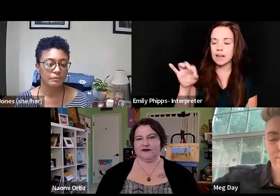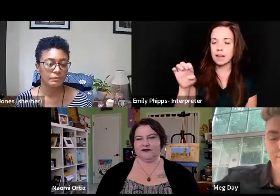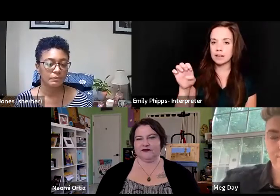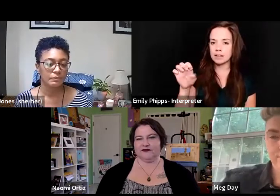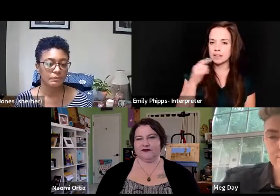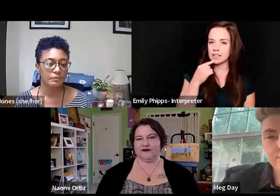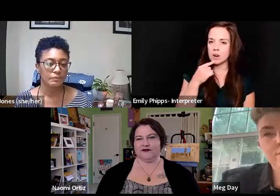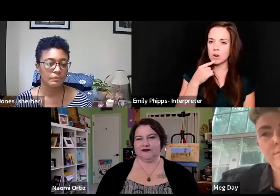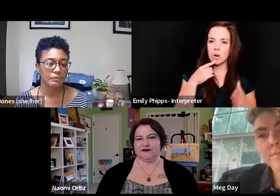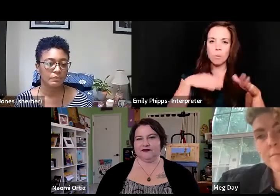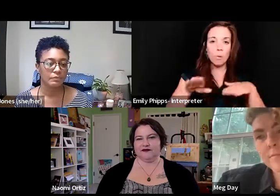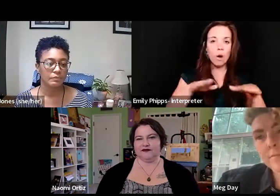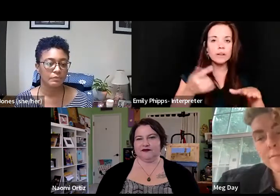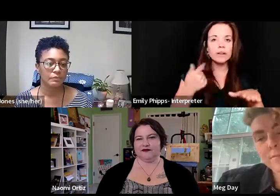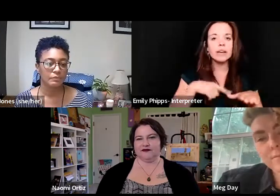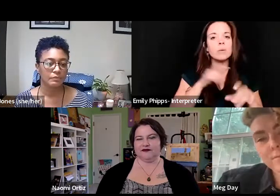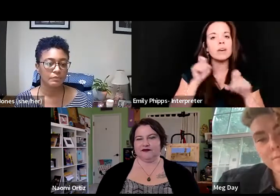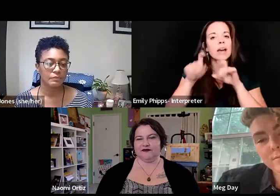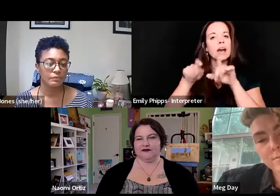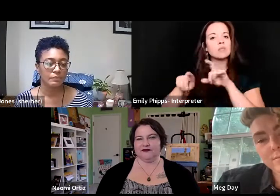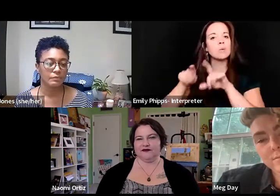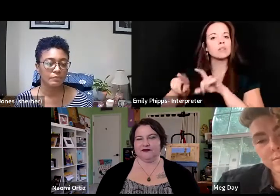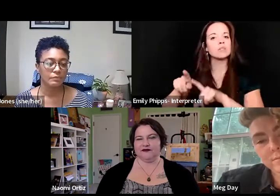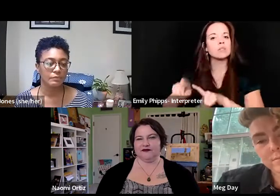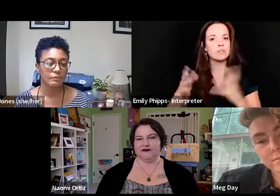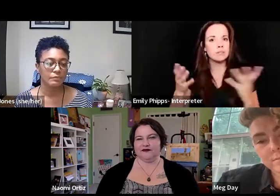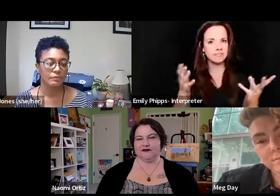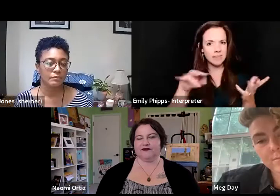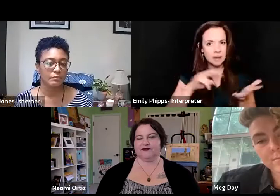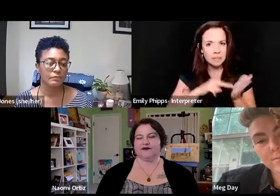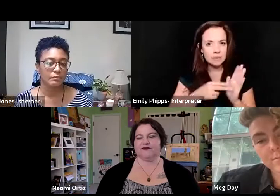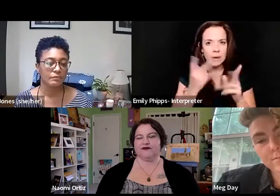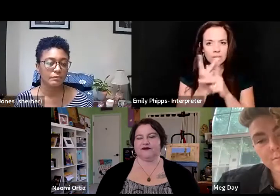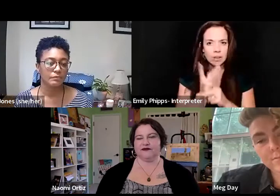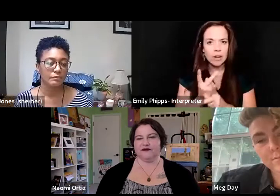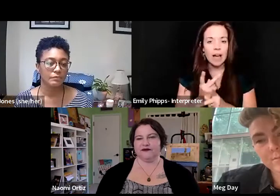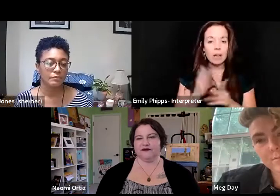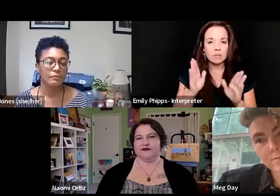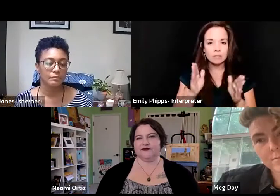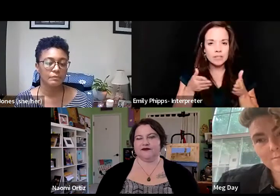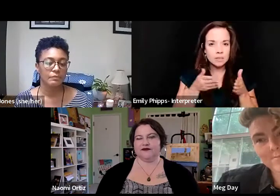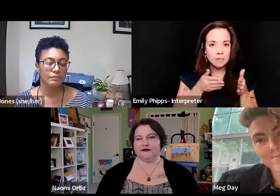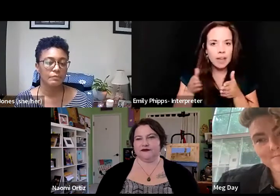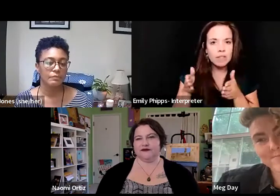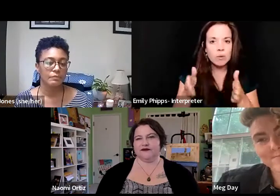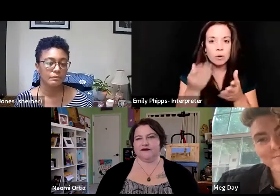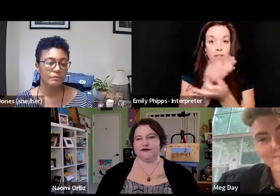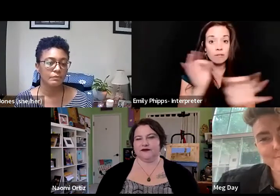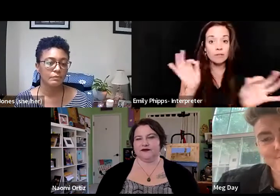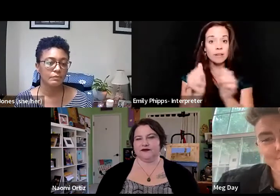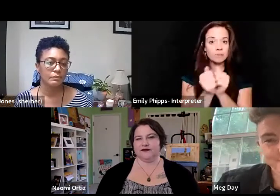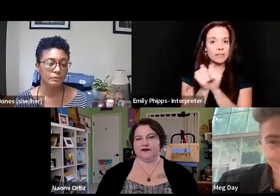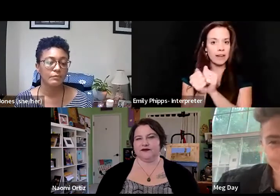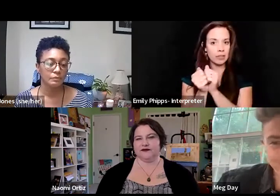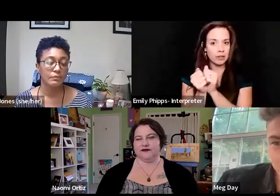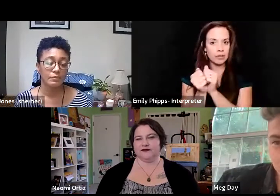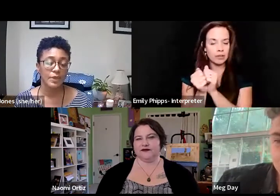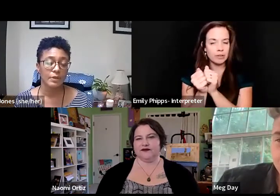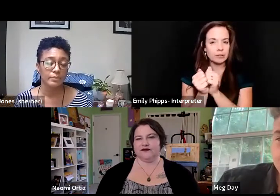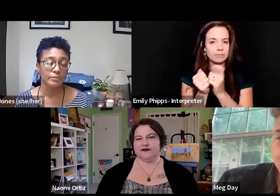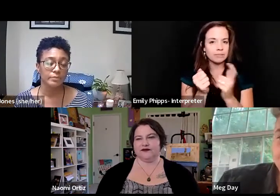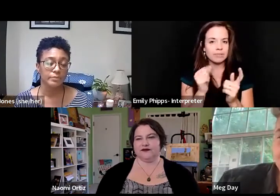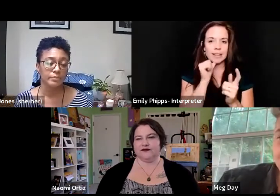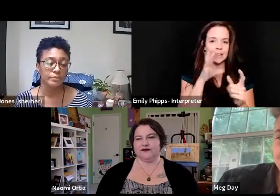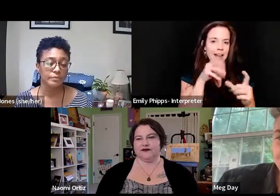walking we ask questions. It's about us figuring out this path forward to freedom together. I would say, you know, that's not in the Ten